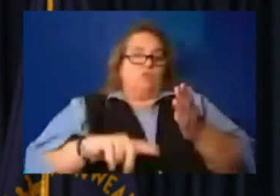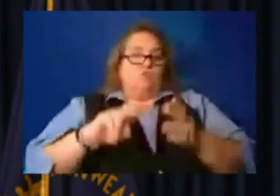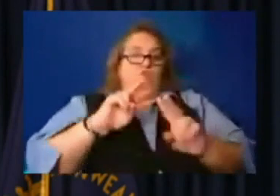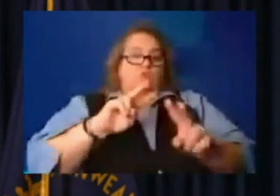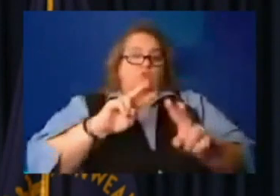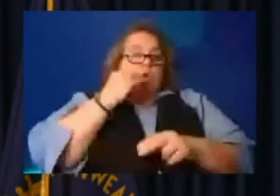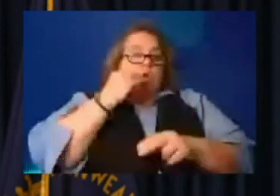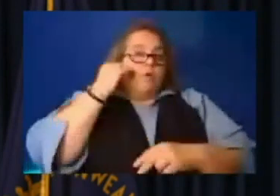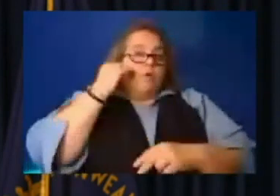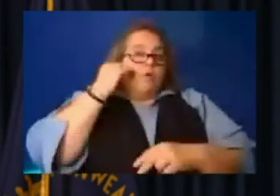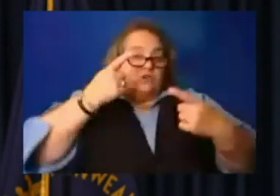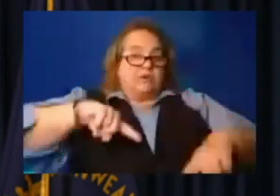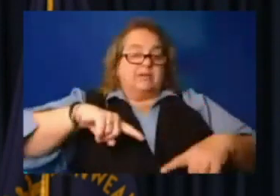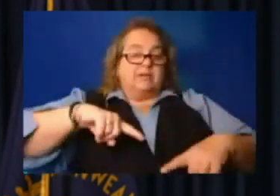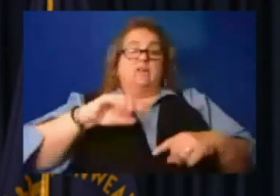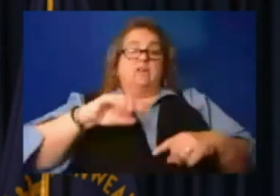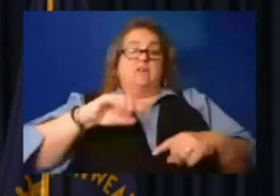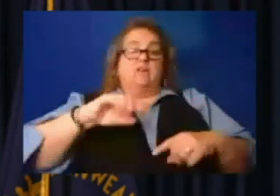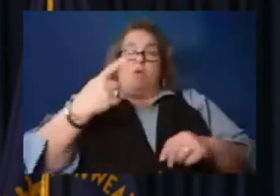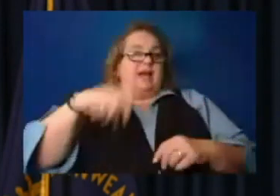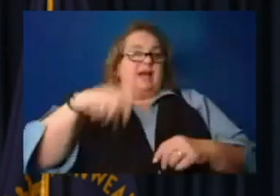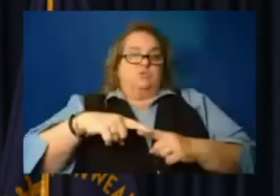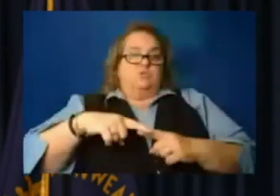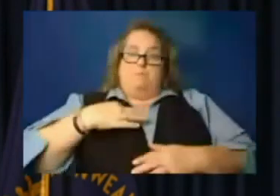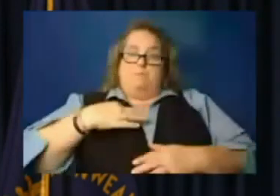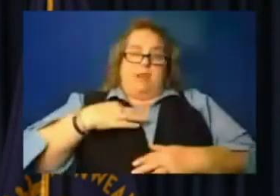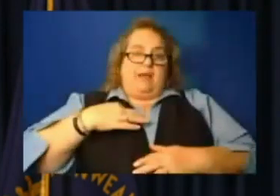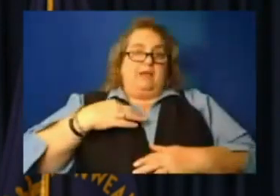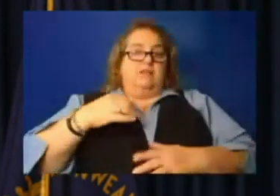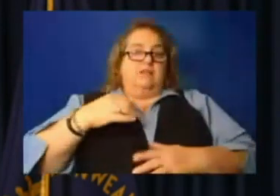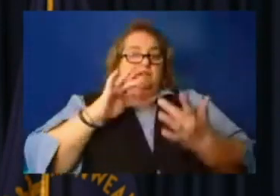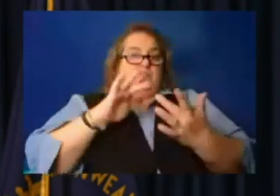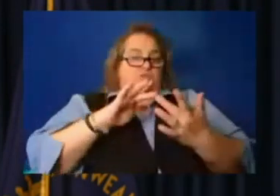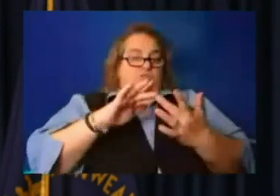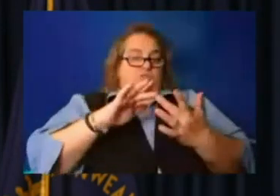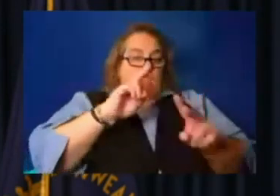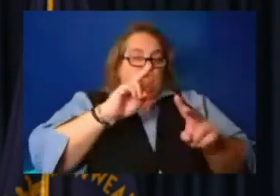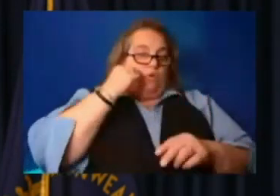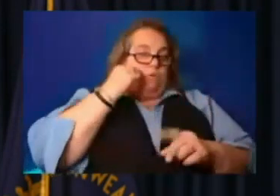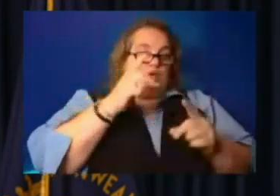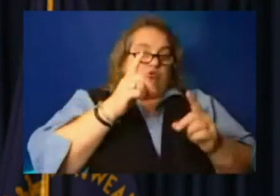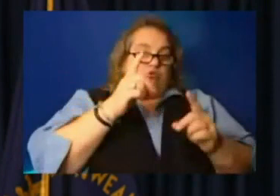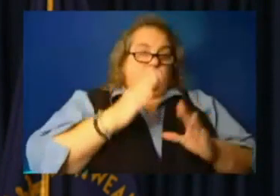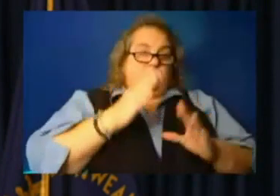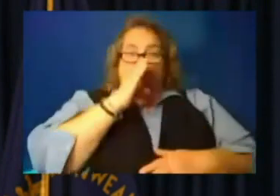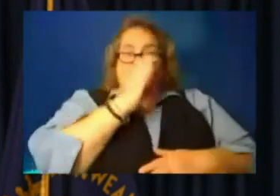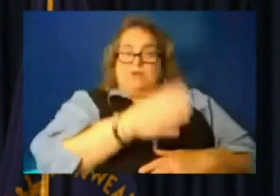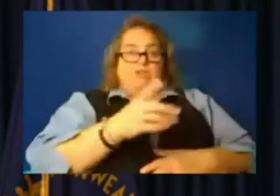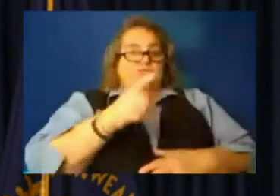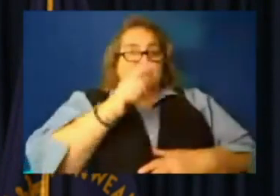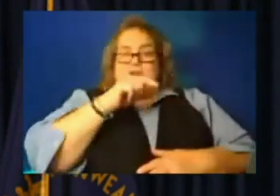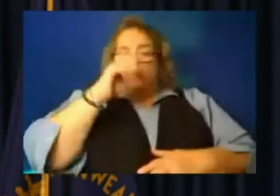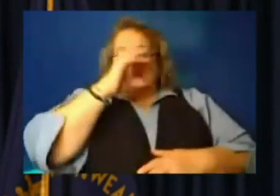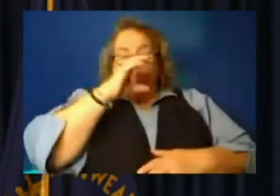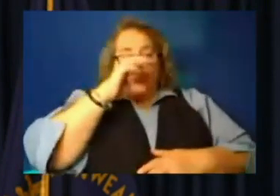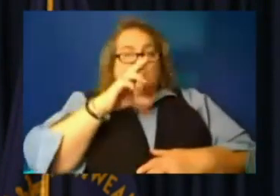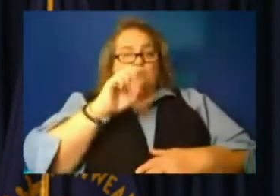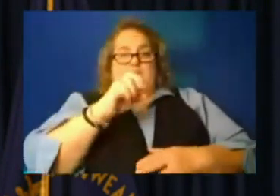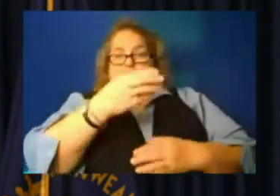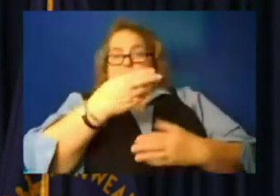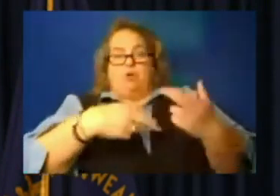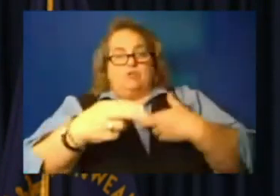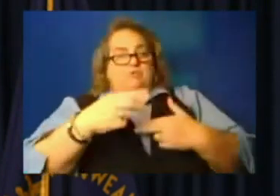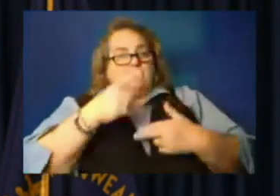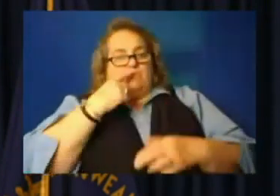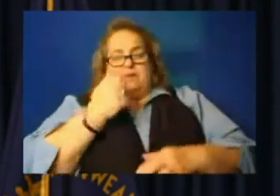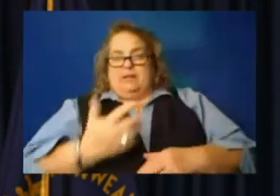No one has to apply. We contact them in the funeral home directly. Nobody has to seek reimbursement for anything for The